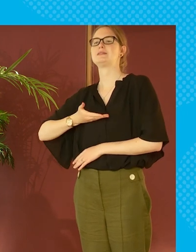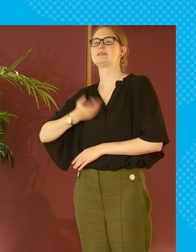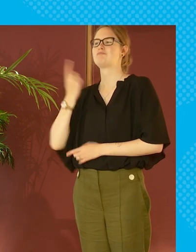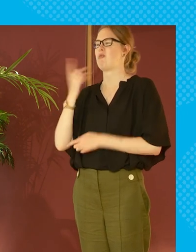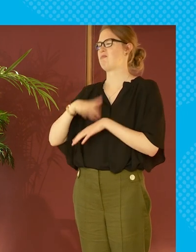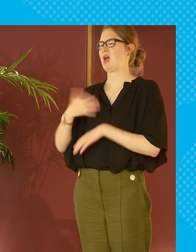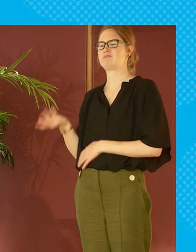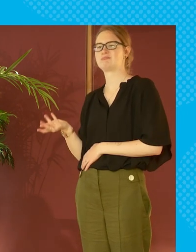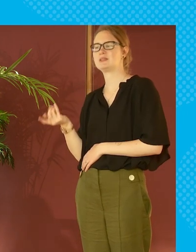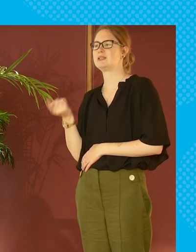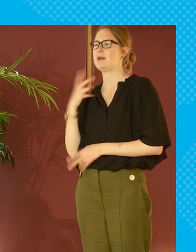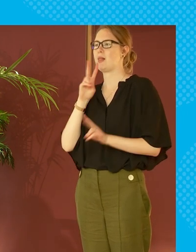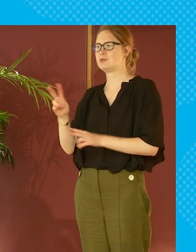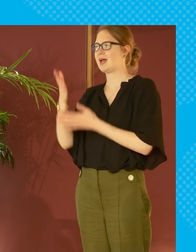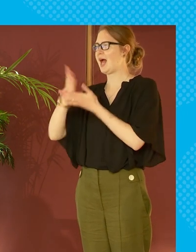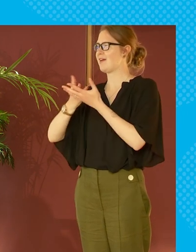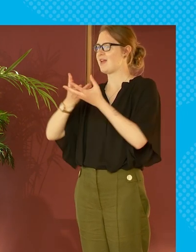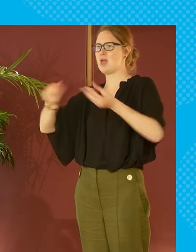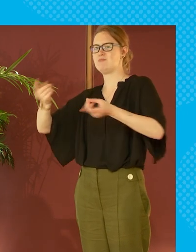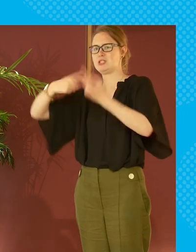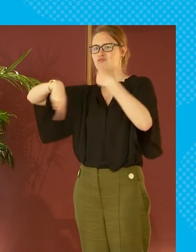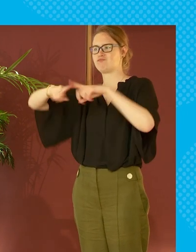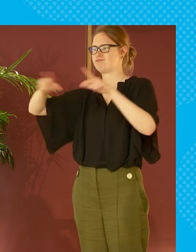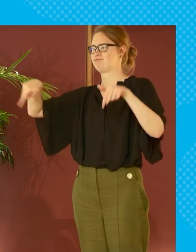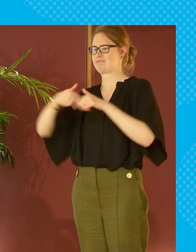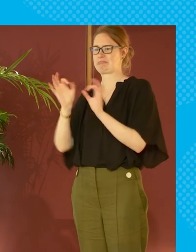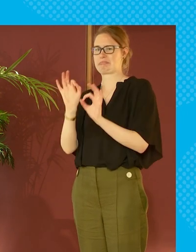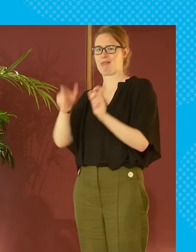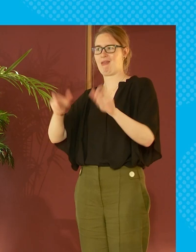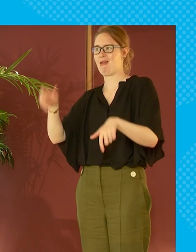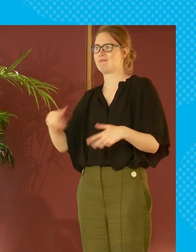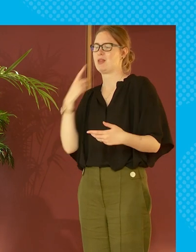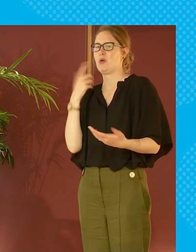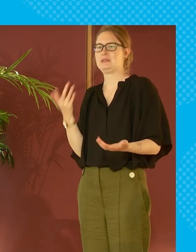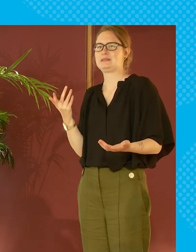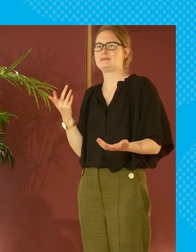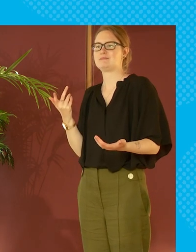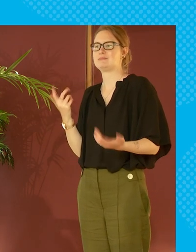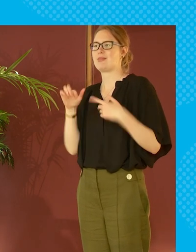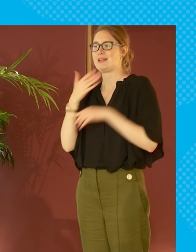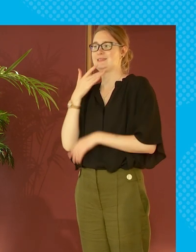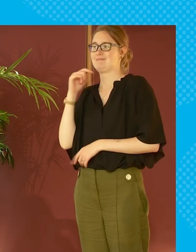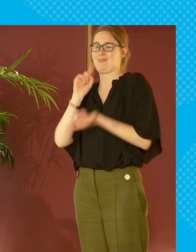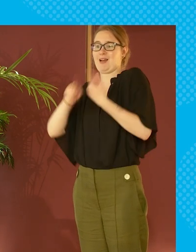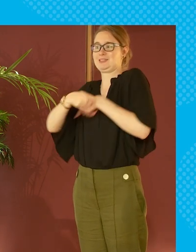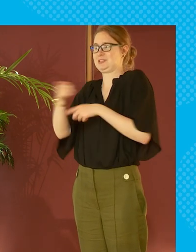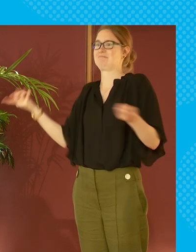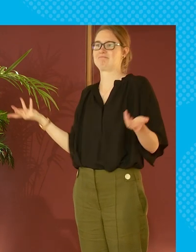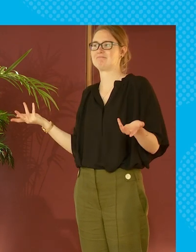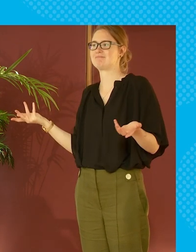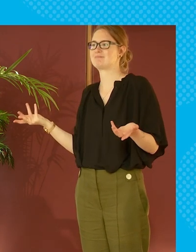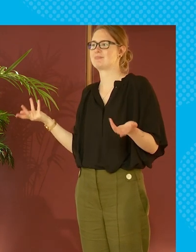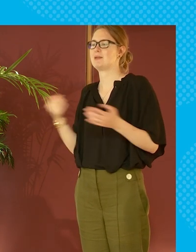who cares and i looked around at the half empty room in the committee room and i kind of thought there therein lies the answer